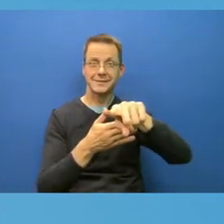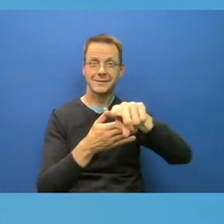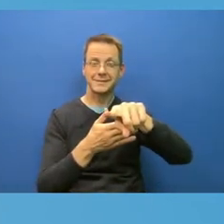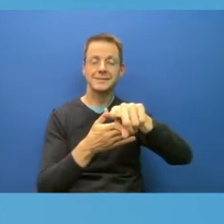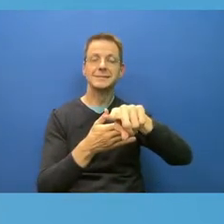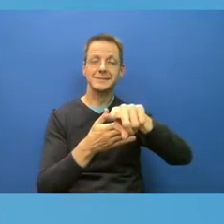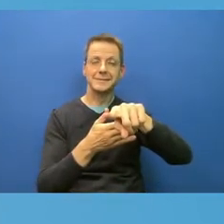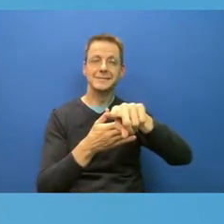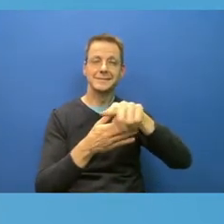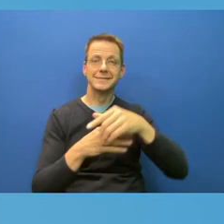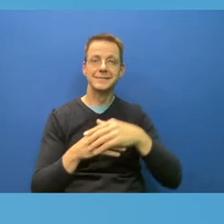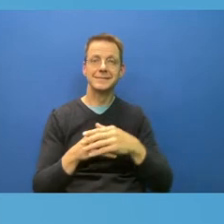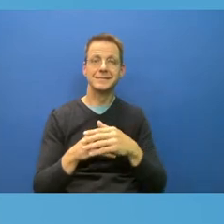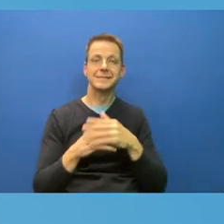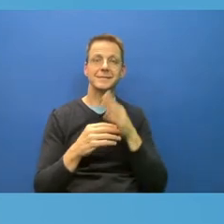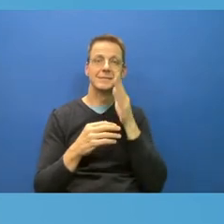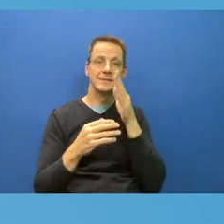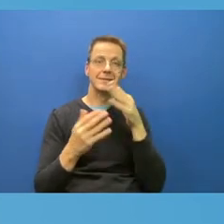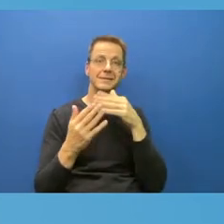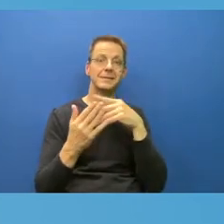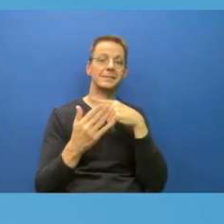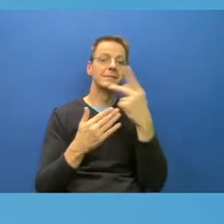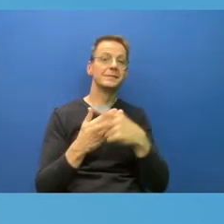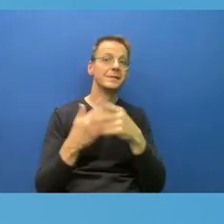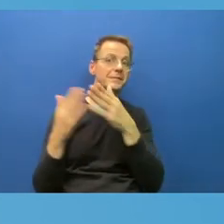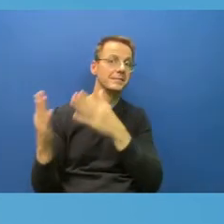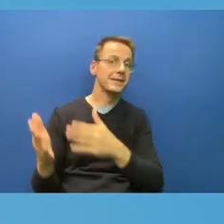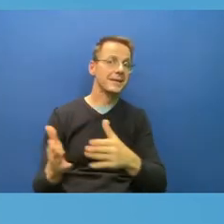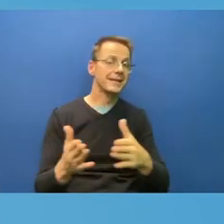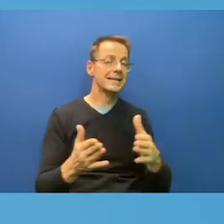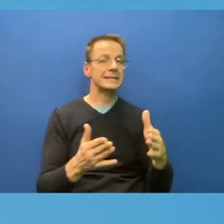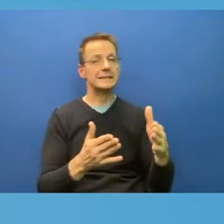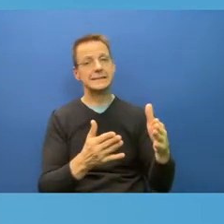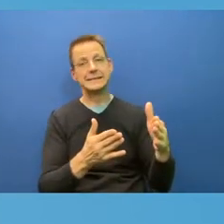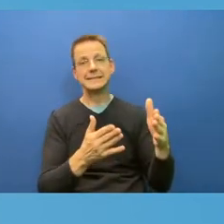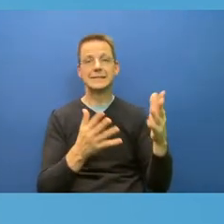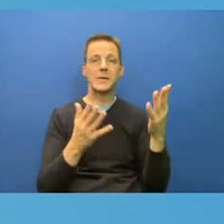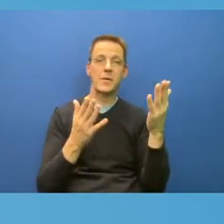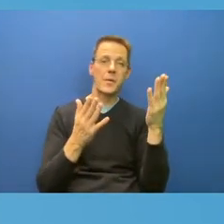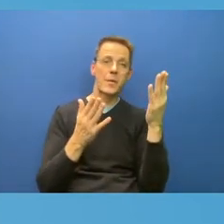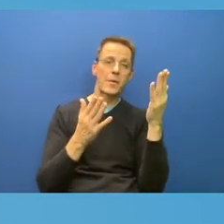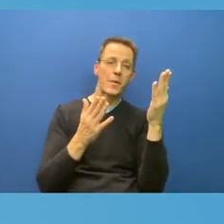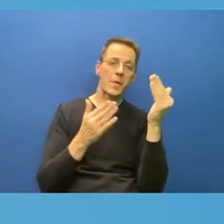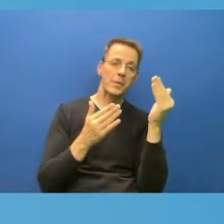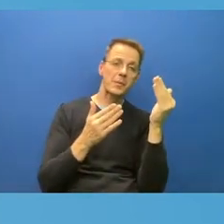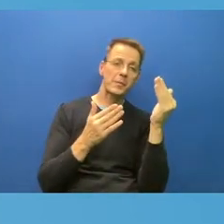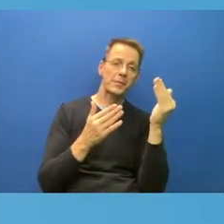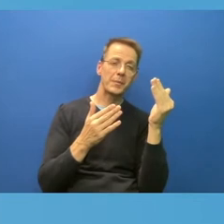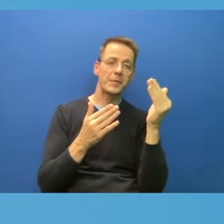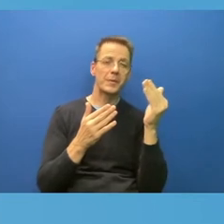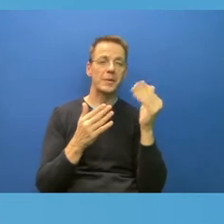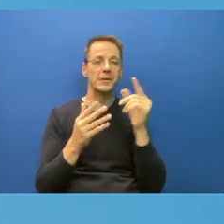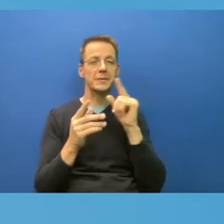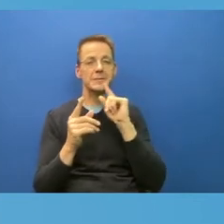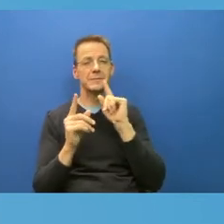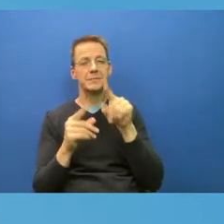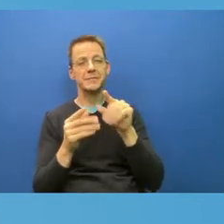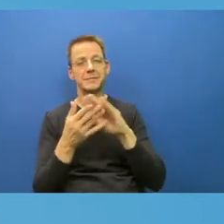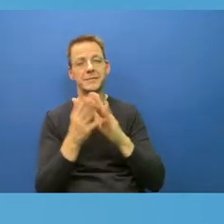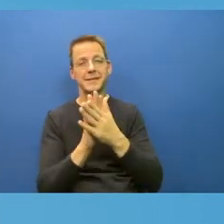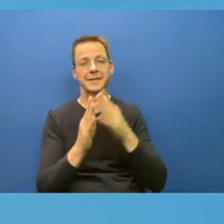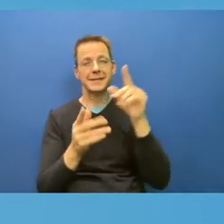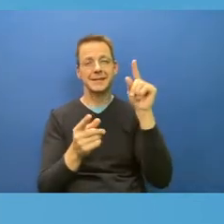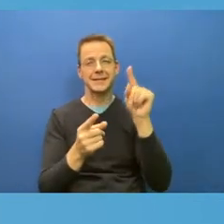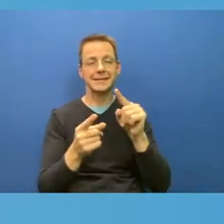ideally keep moving out of this urgency of response, fingers crossed, please let us know if there's any topics relating to COVID-19